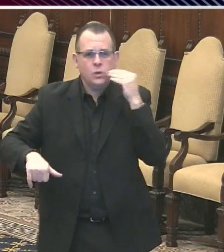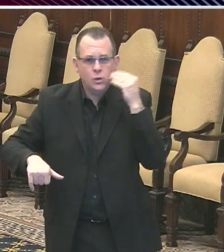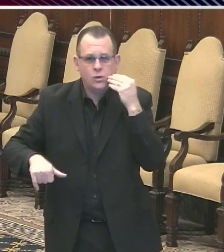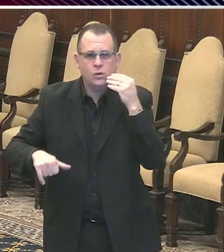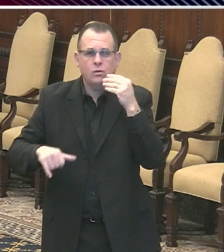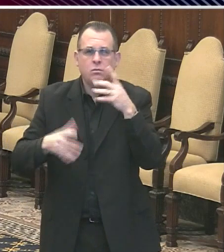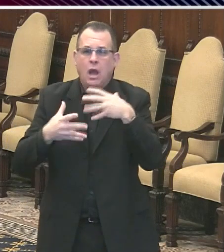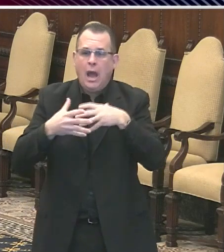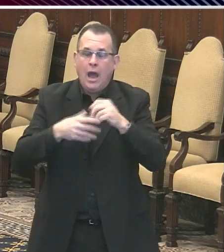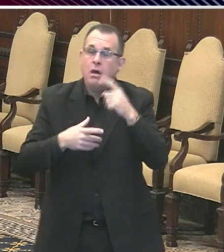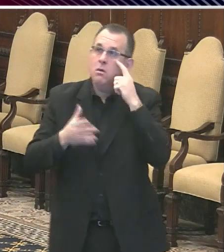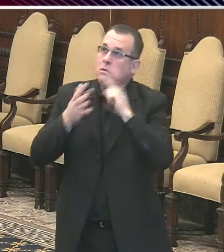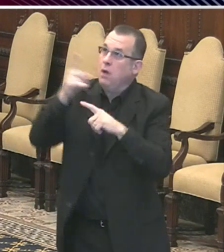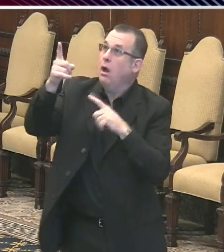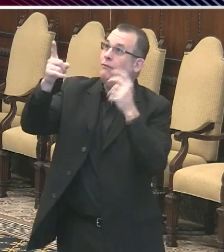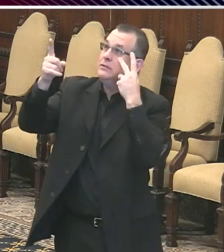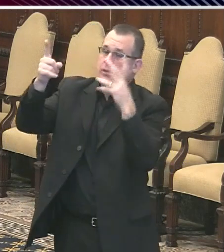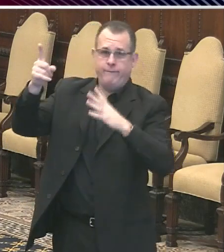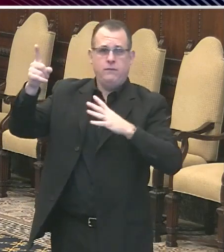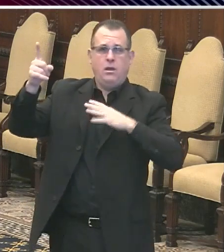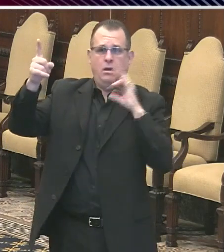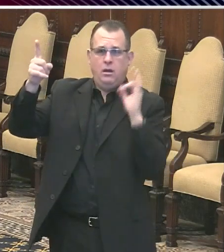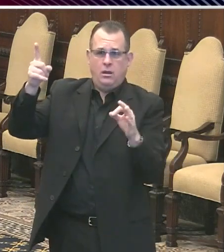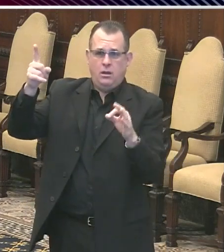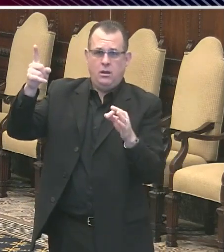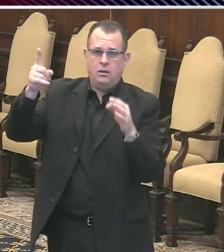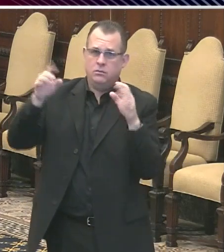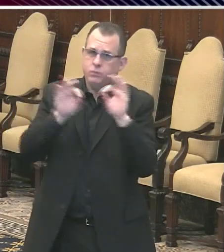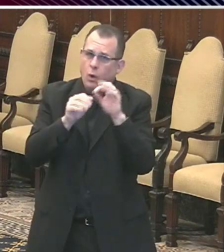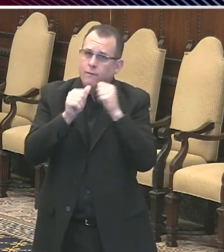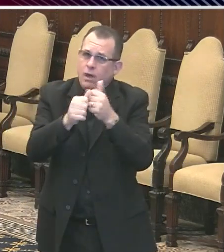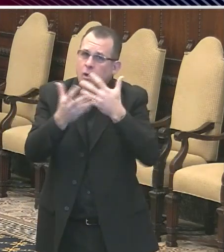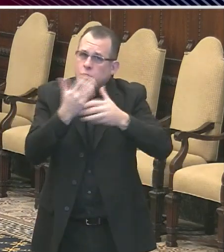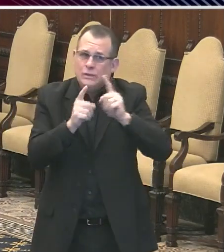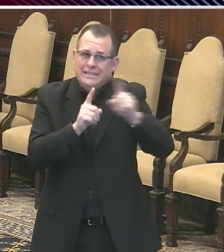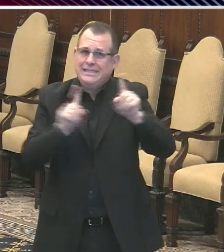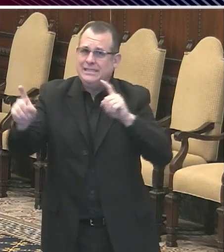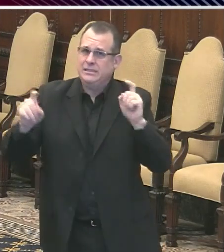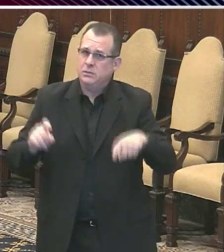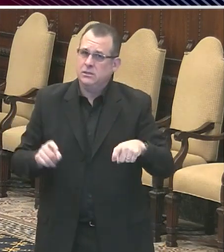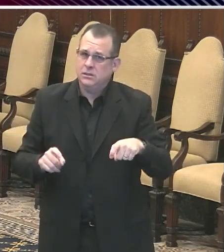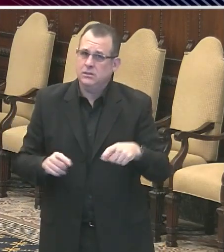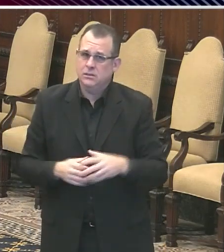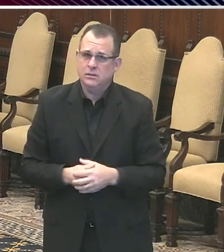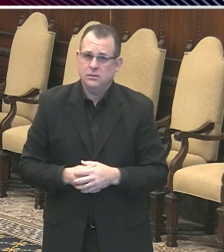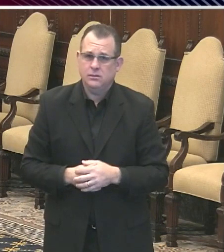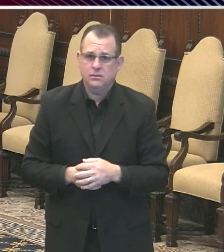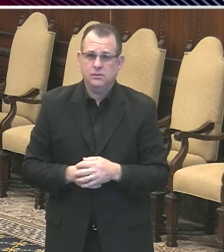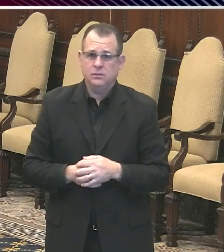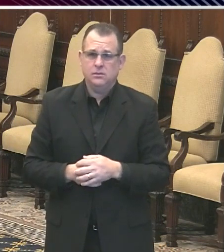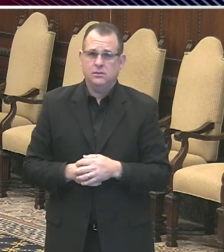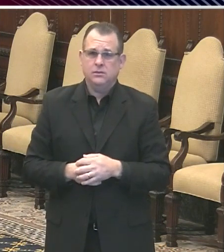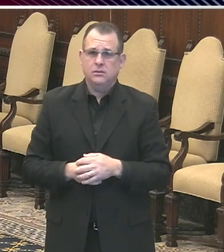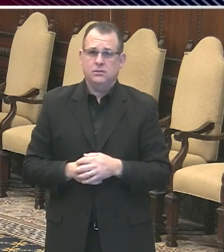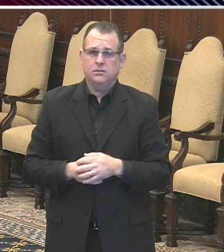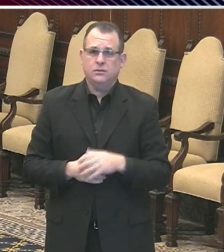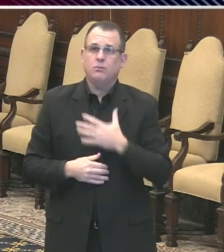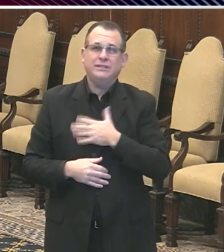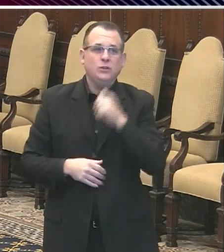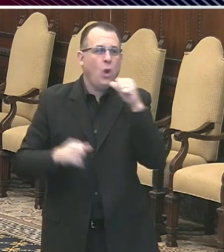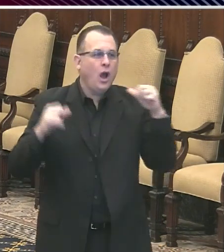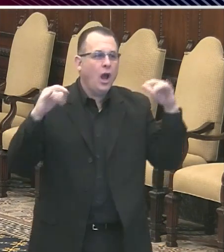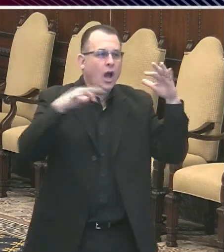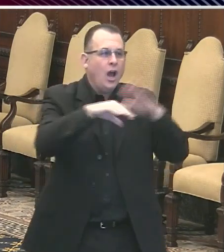all social distancing guidelines during this event. We also ask that residents refrain from traveling to landmarks, hospitals and